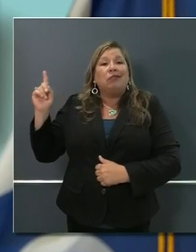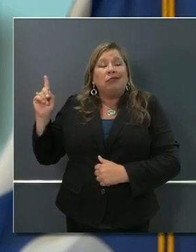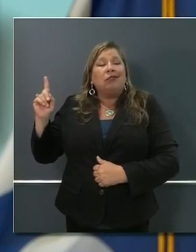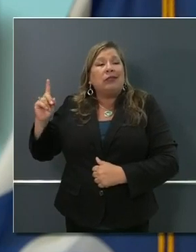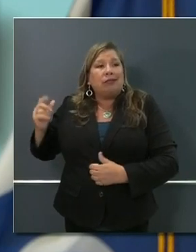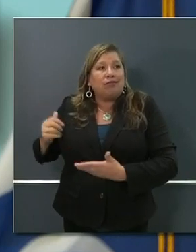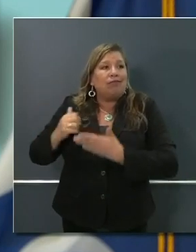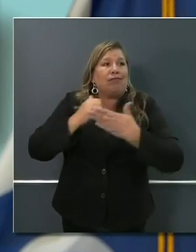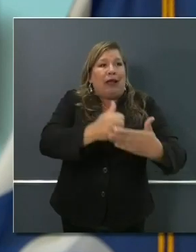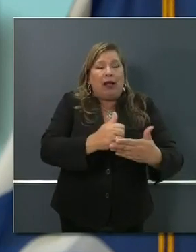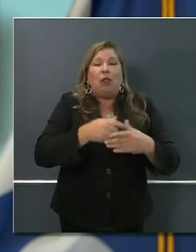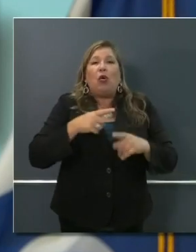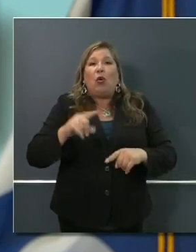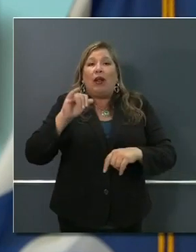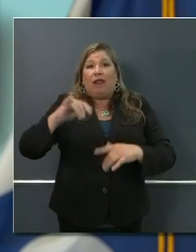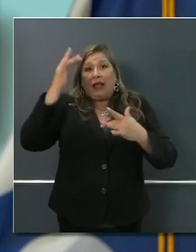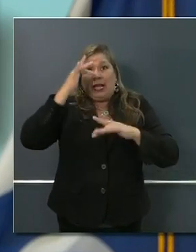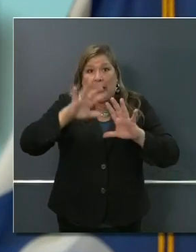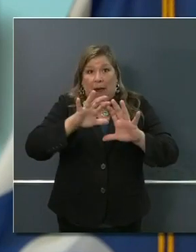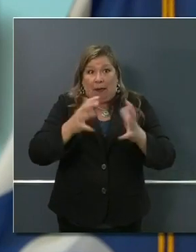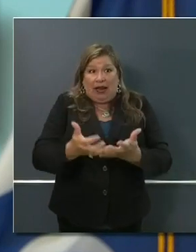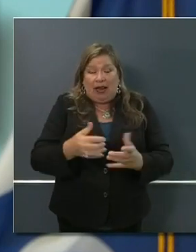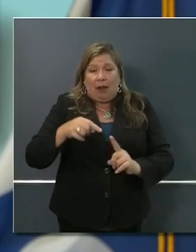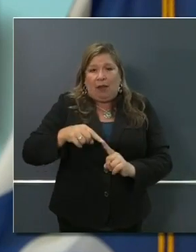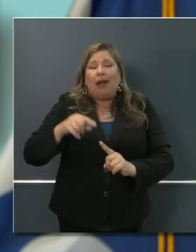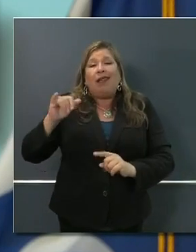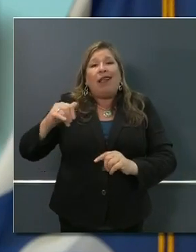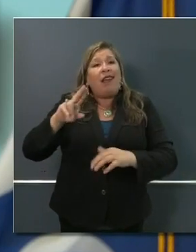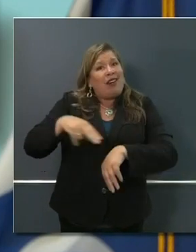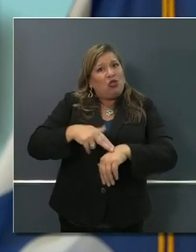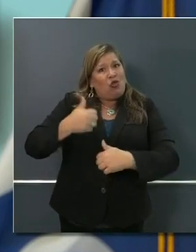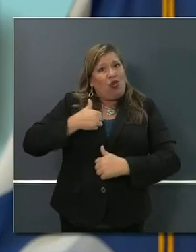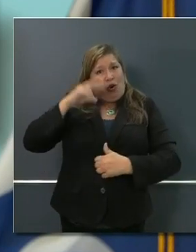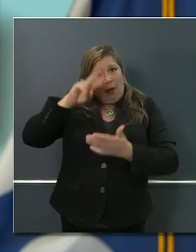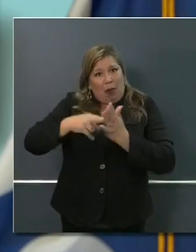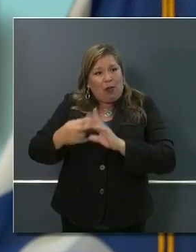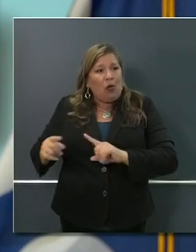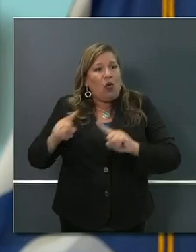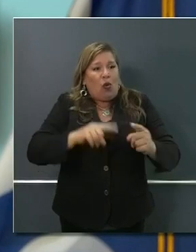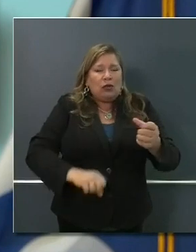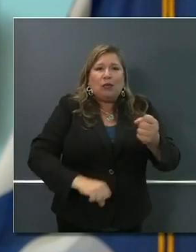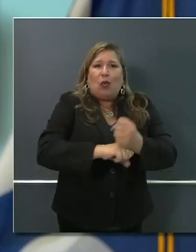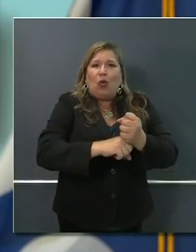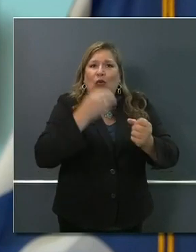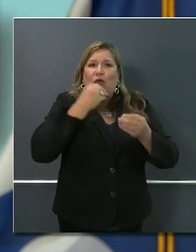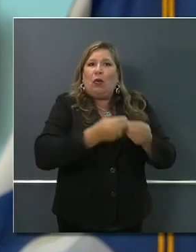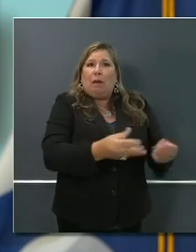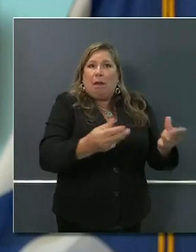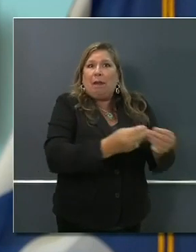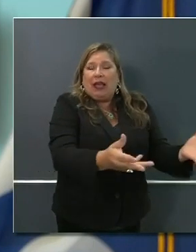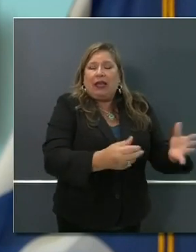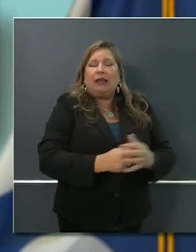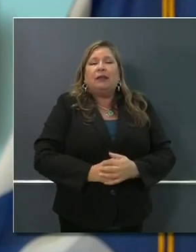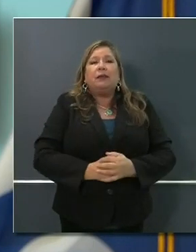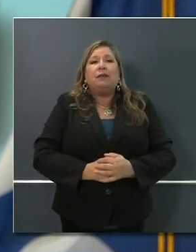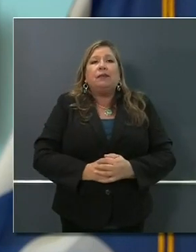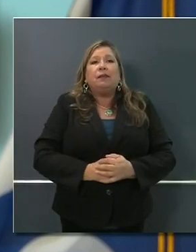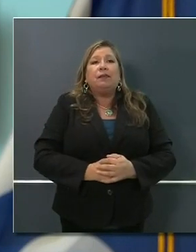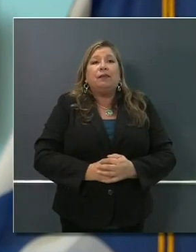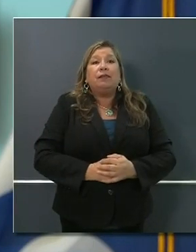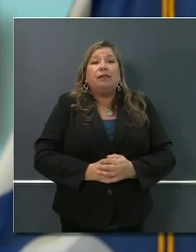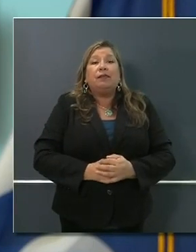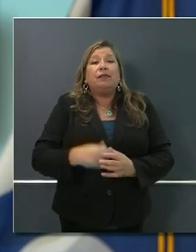pandemic, was a humanitarian mission to support our food banks. We also worked in collaborative spirit with